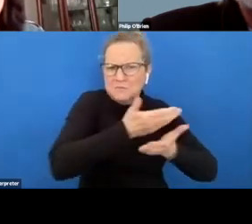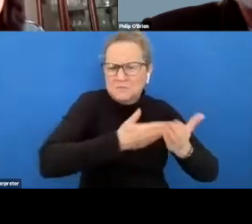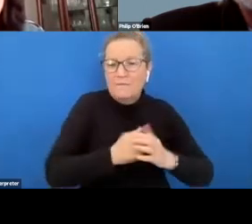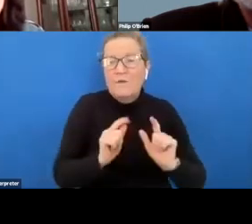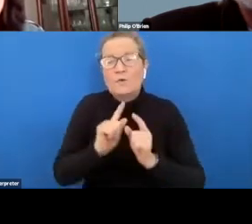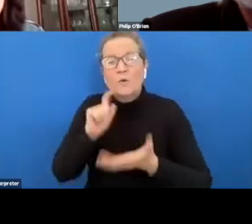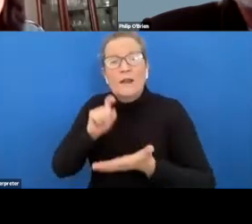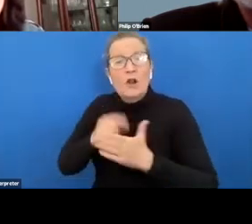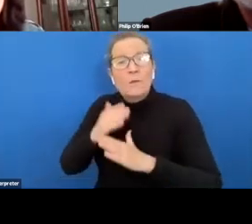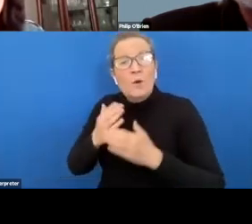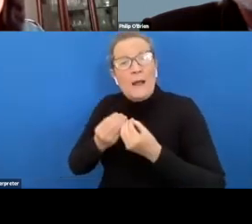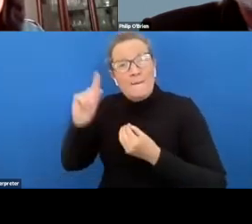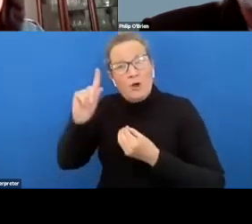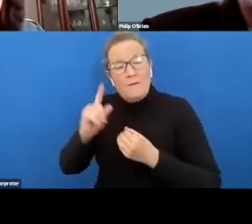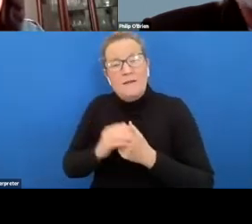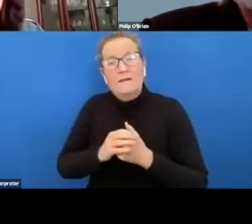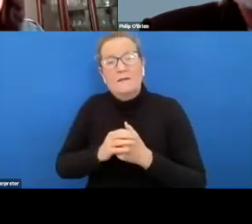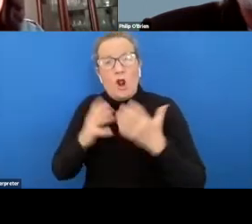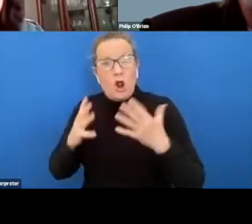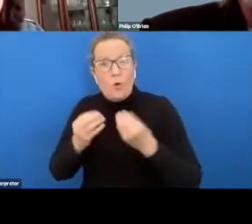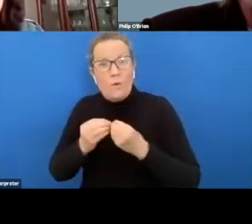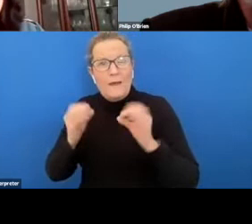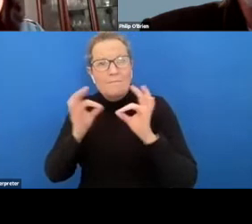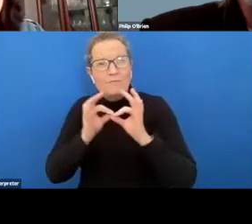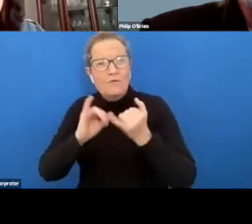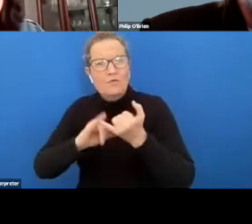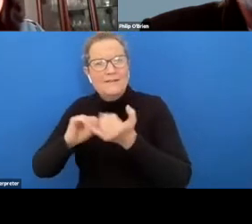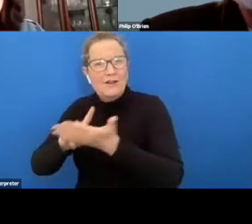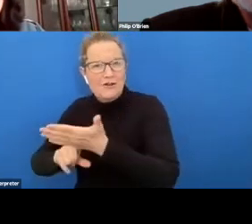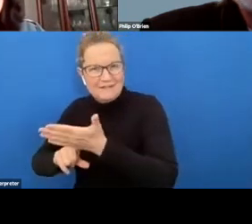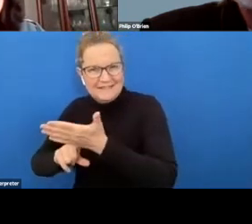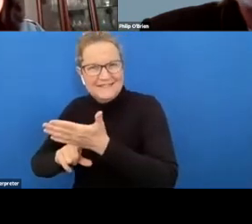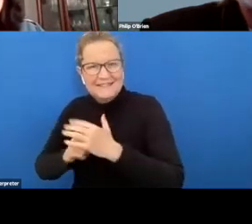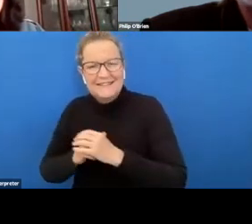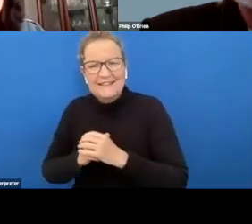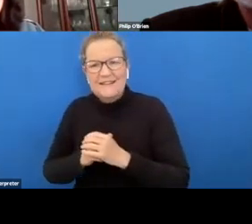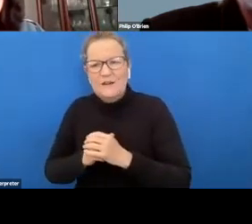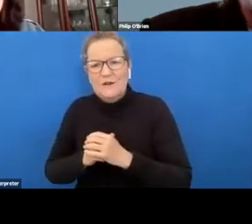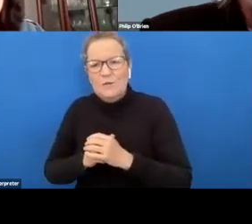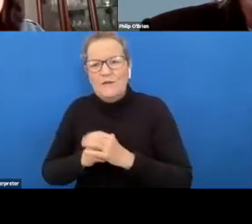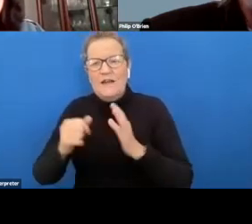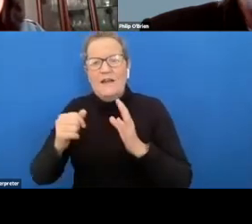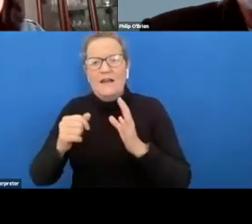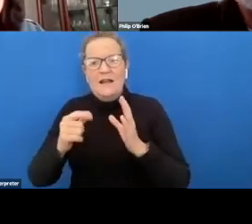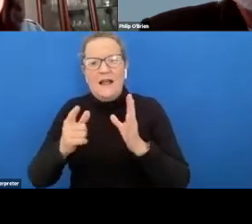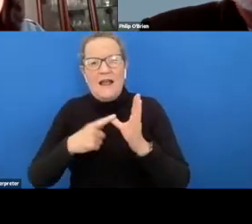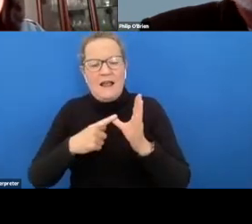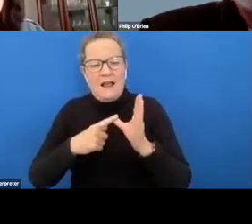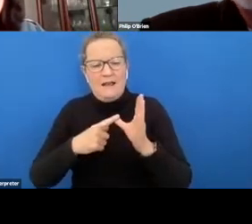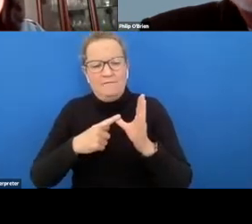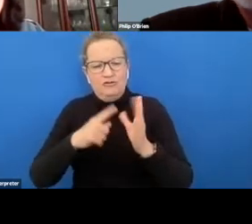that we work at the moment uh quite a lot with brothers of st lawrence through a jves or a jobs victoria program